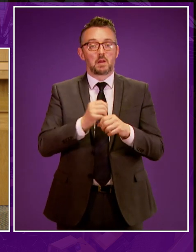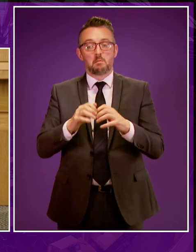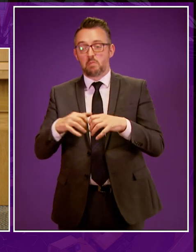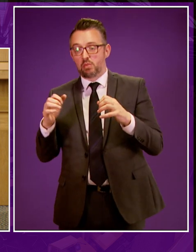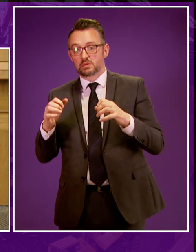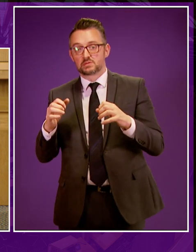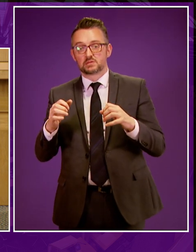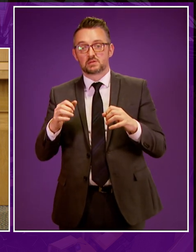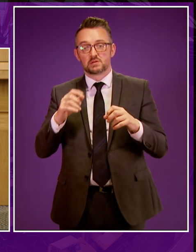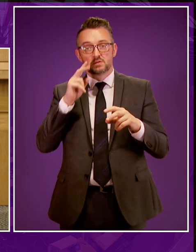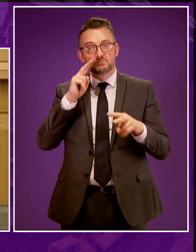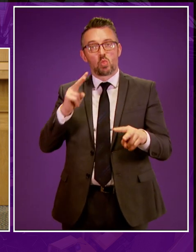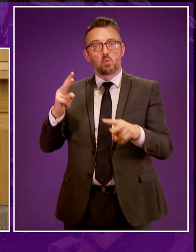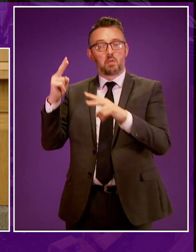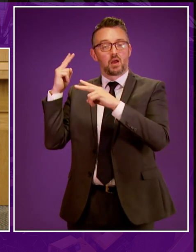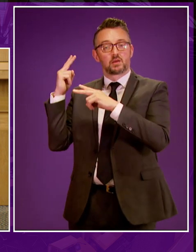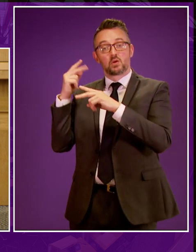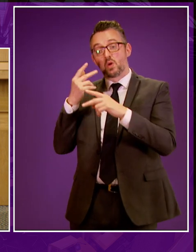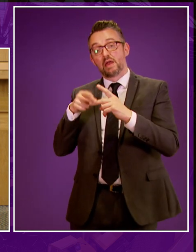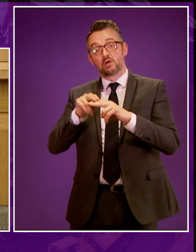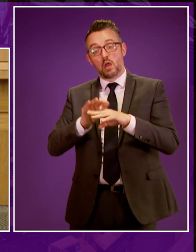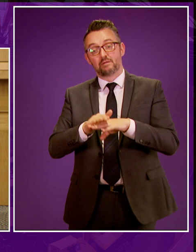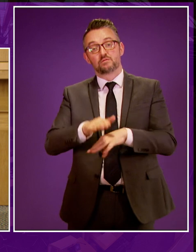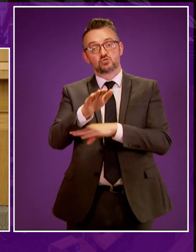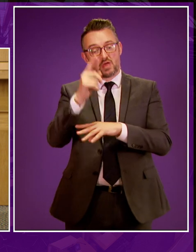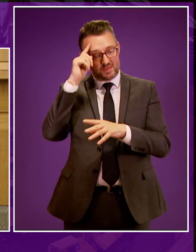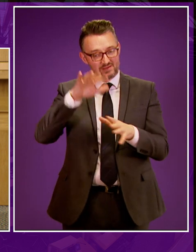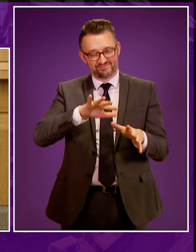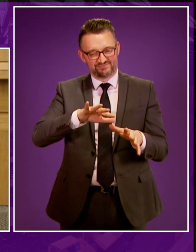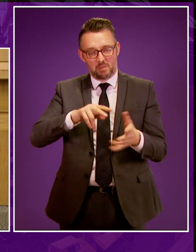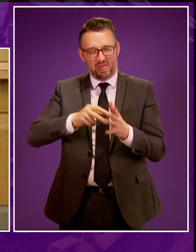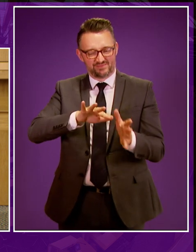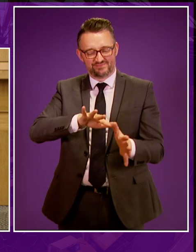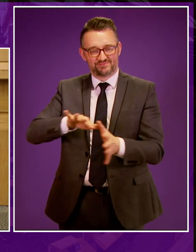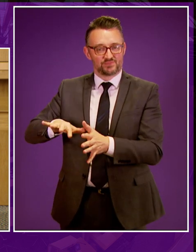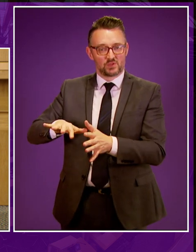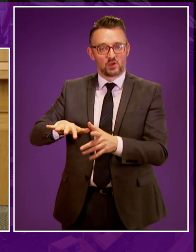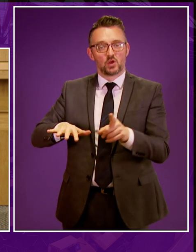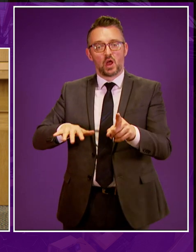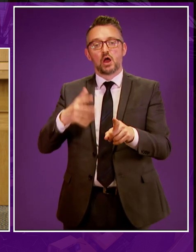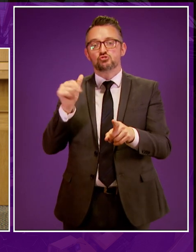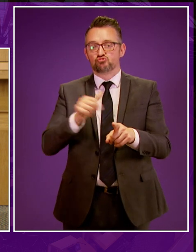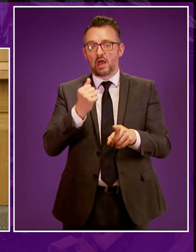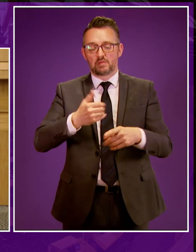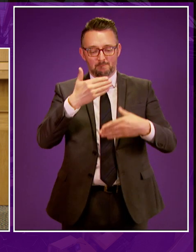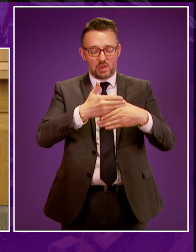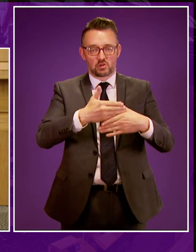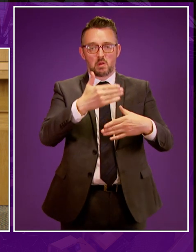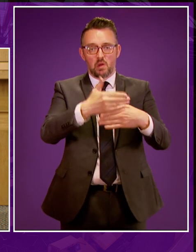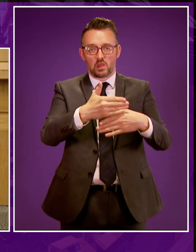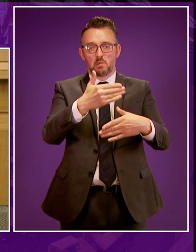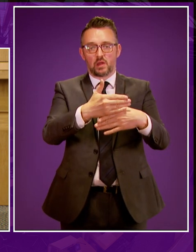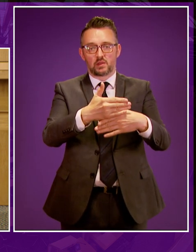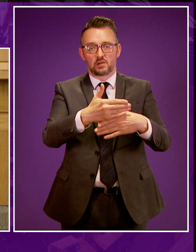of their successors, any future government intent on moving away from the current ban should face significant obstacles in doing so,